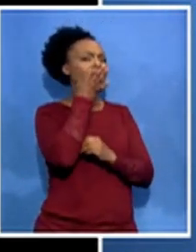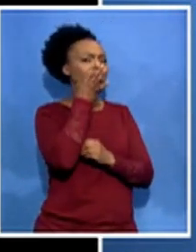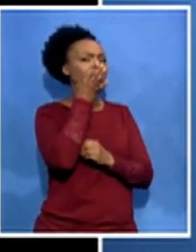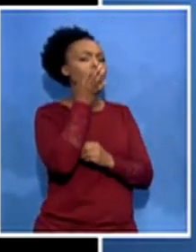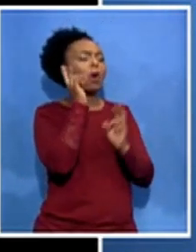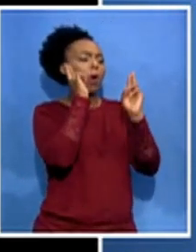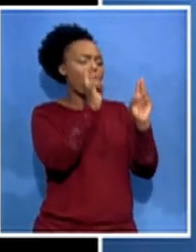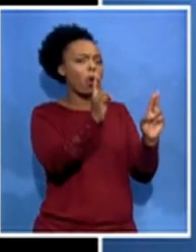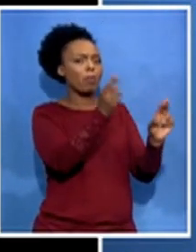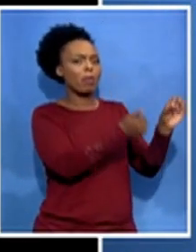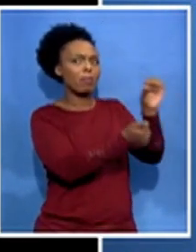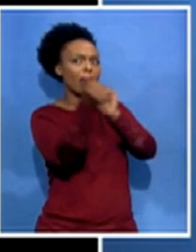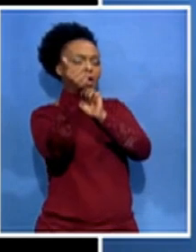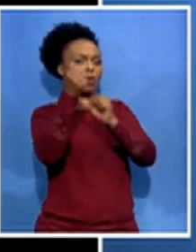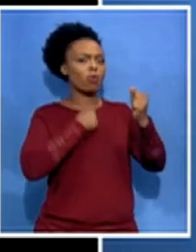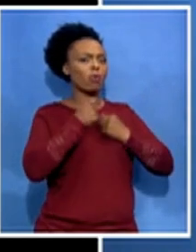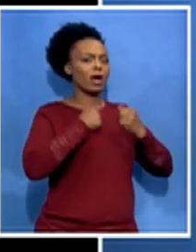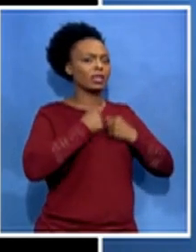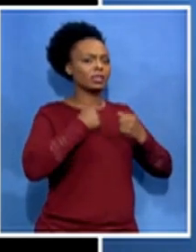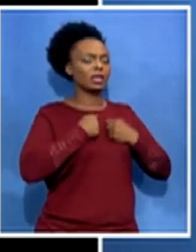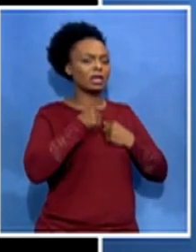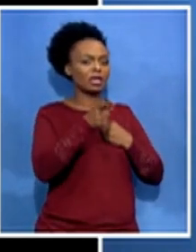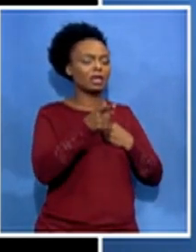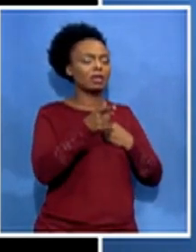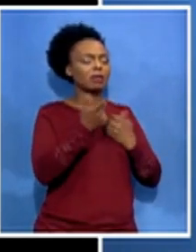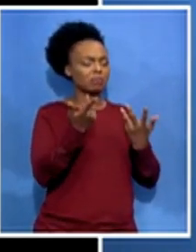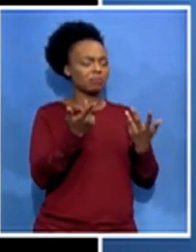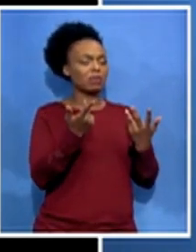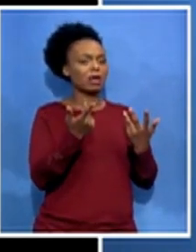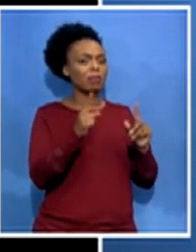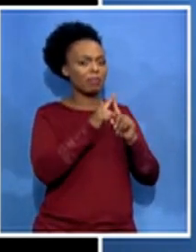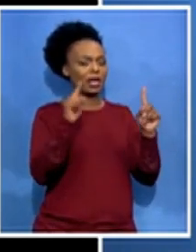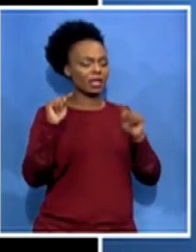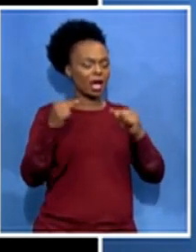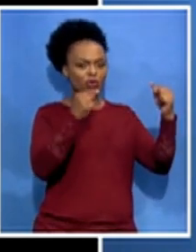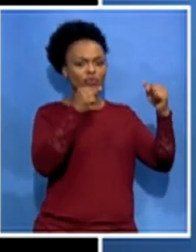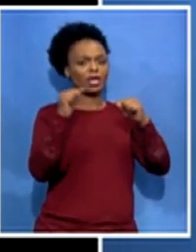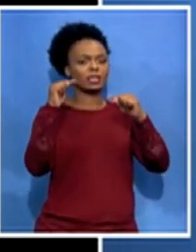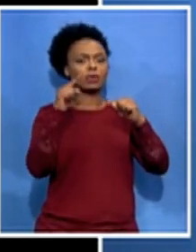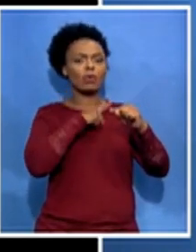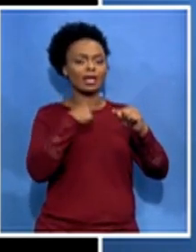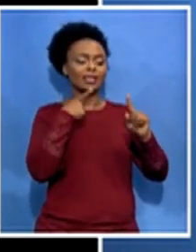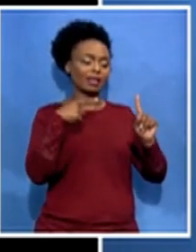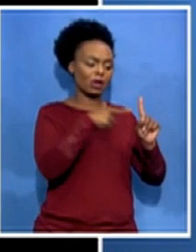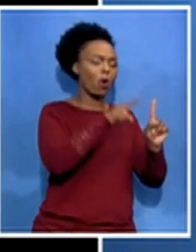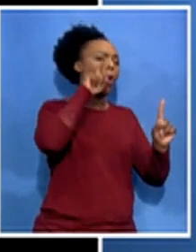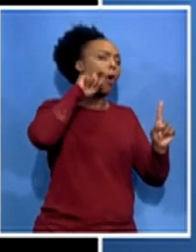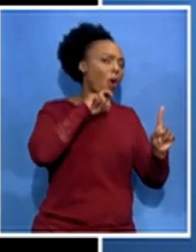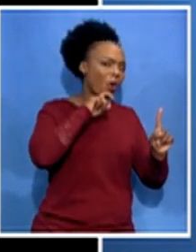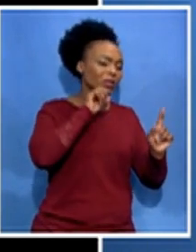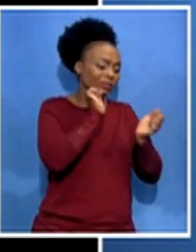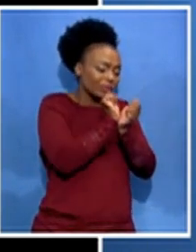face trial there are arguments but he's too old and that process is still continuing that is why i'm talking about